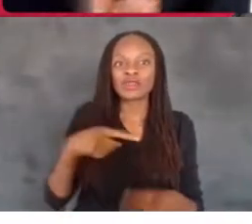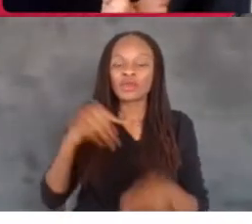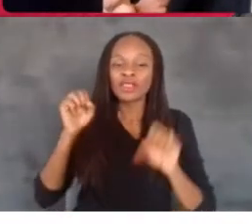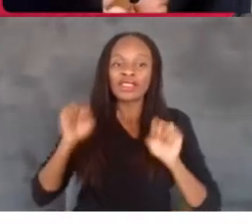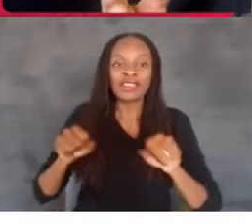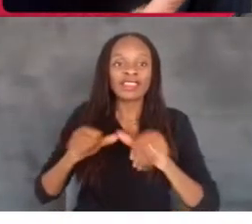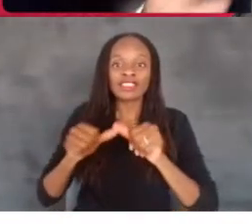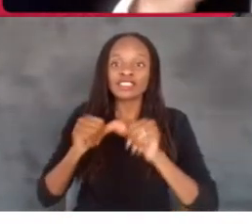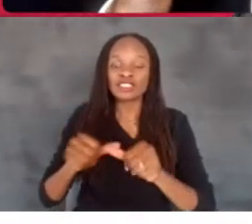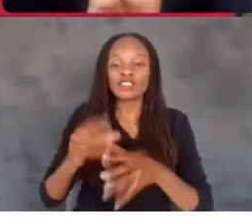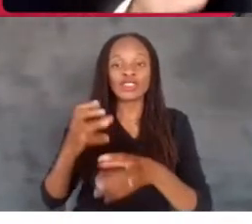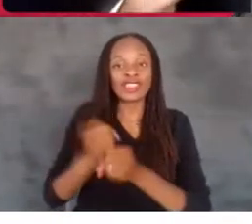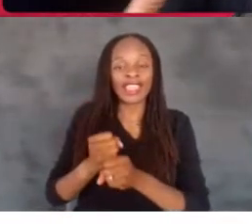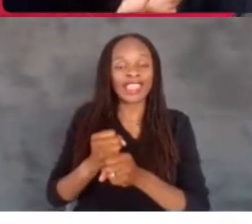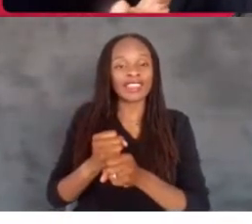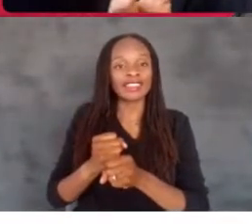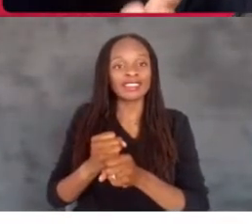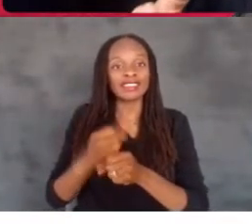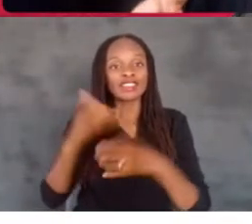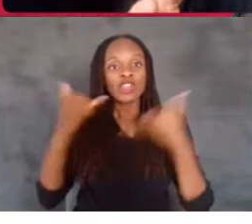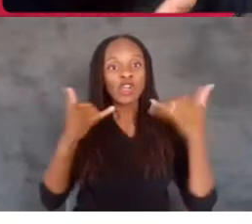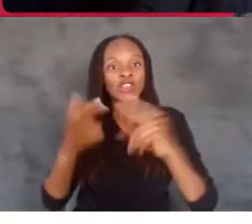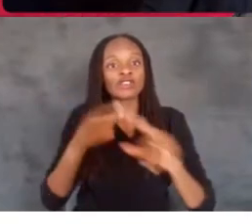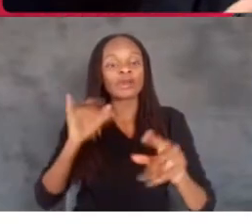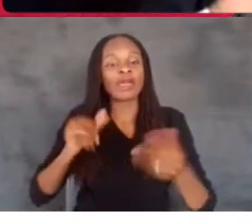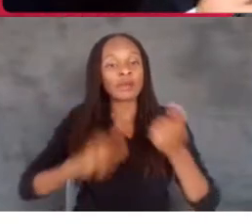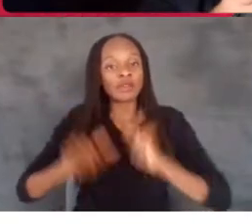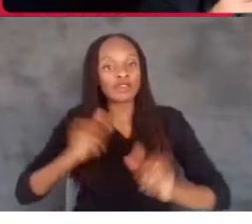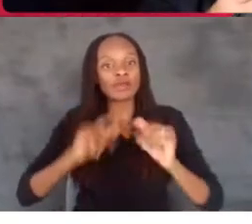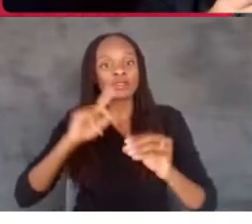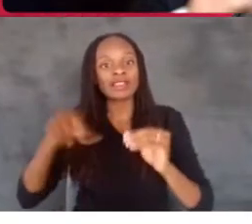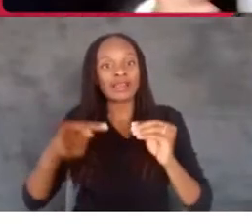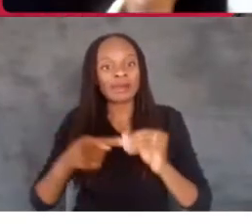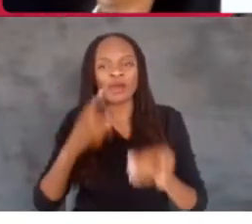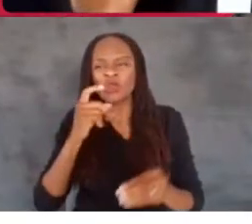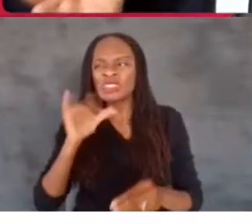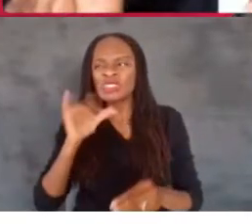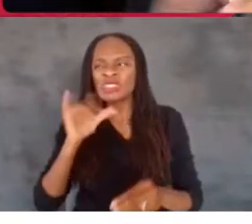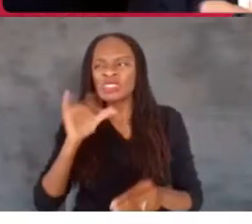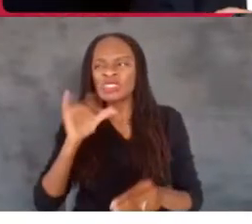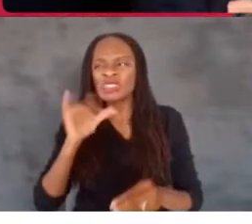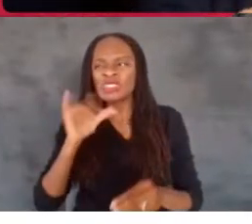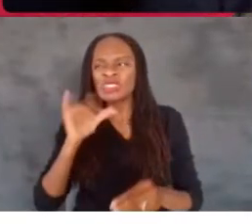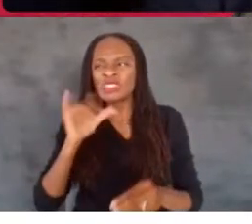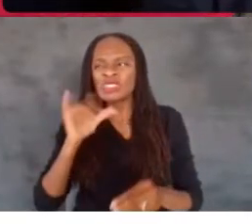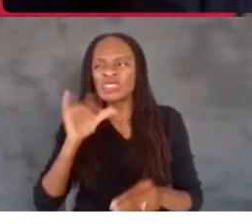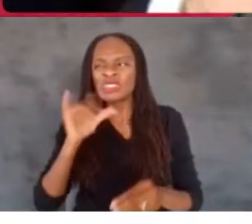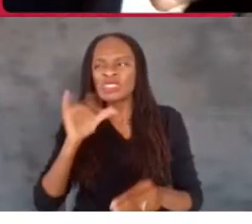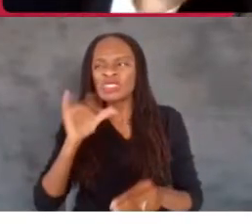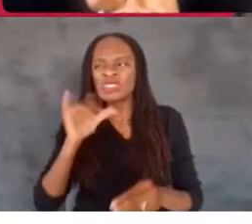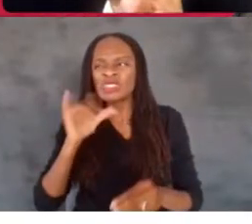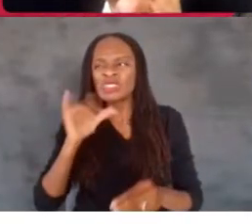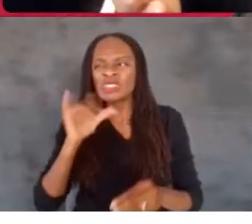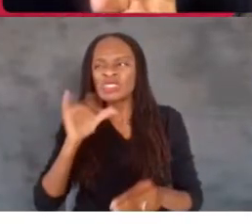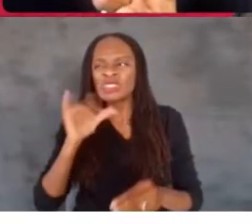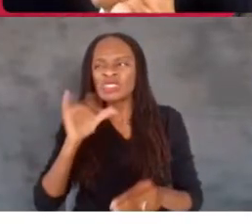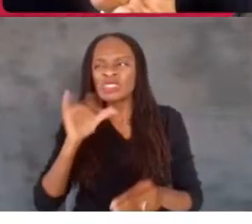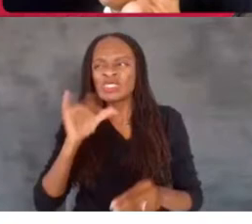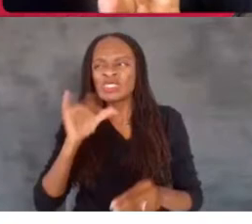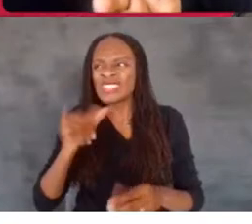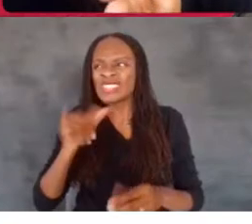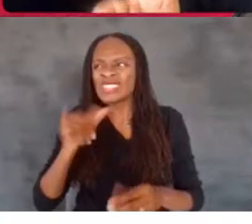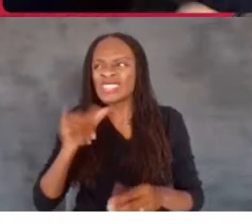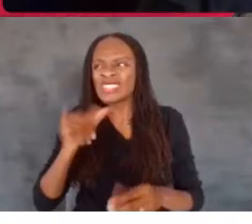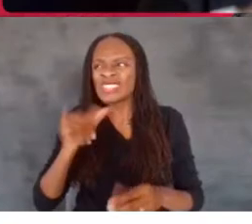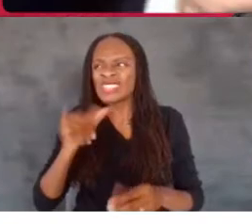get calls from that performance about who is this actor. You know, I believe you got an agent,